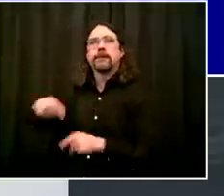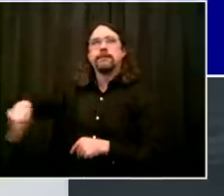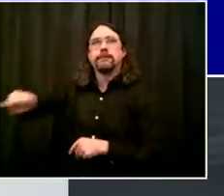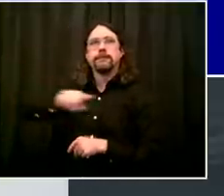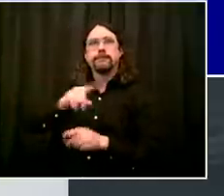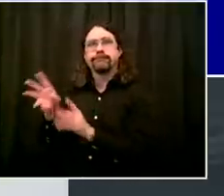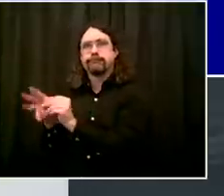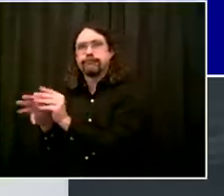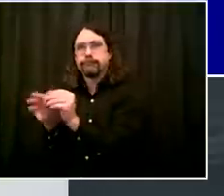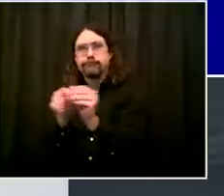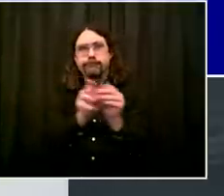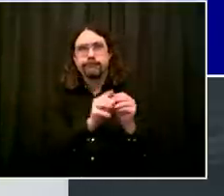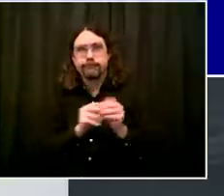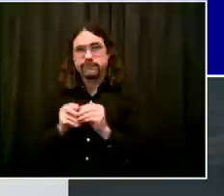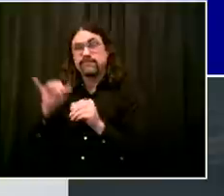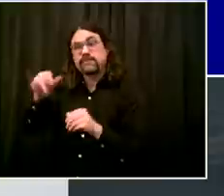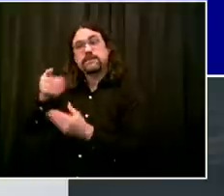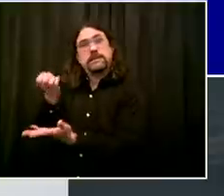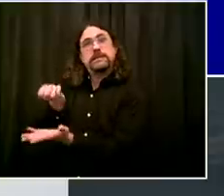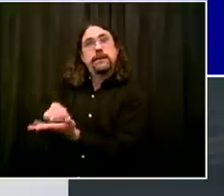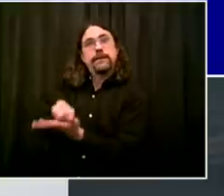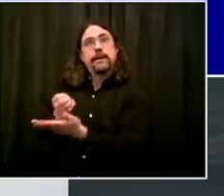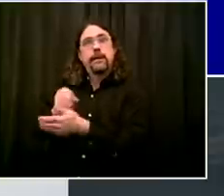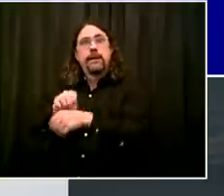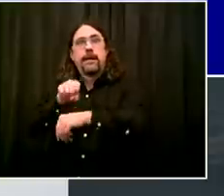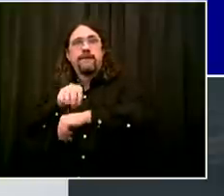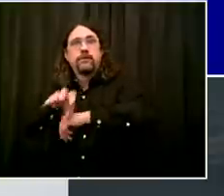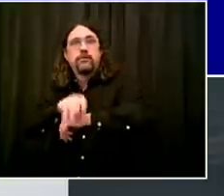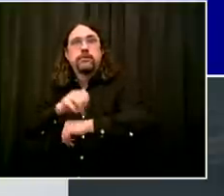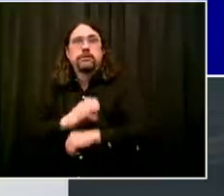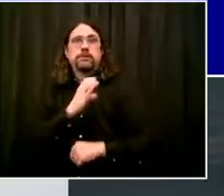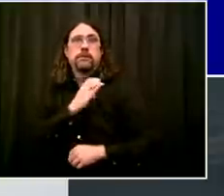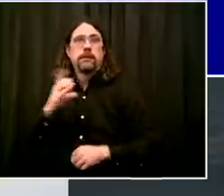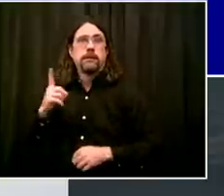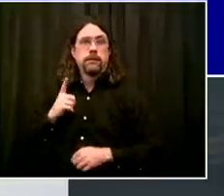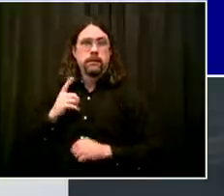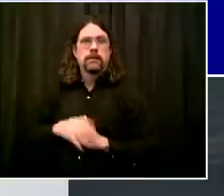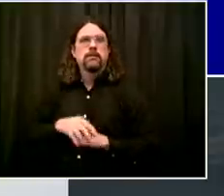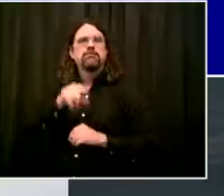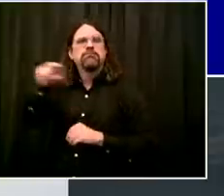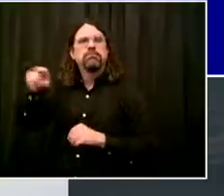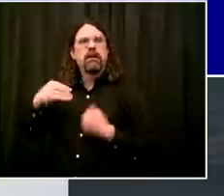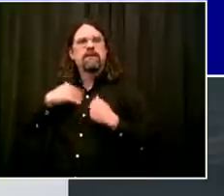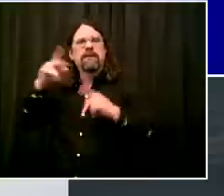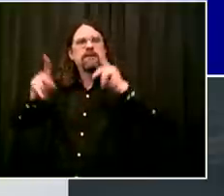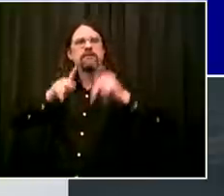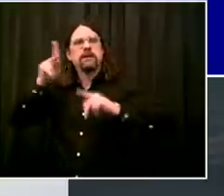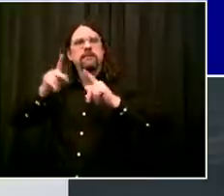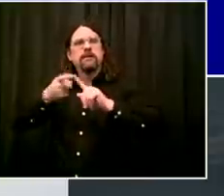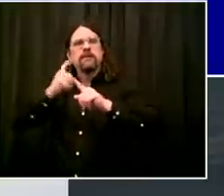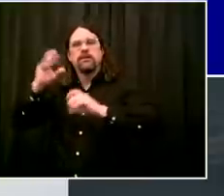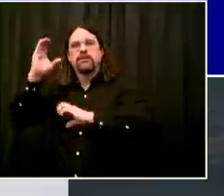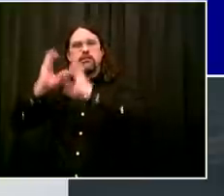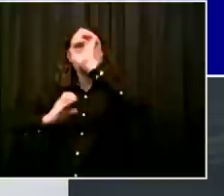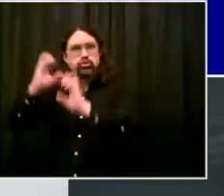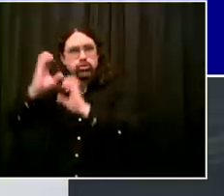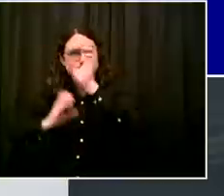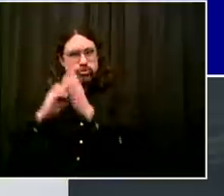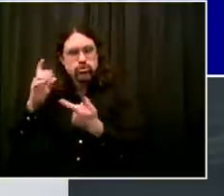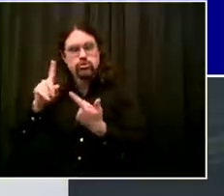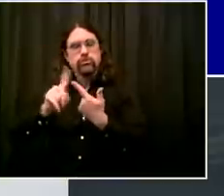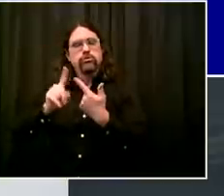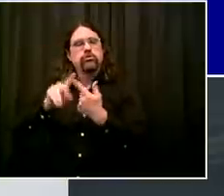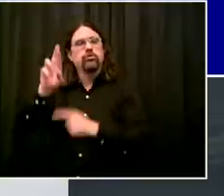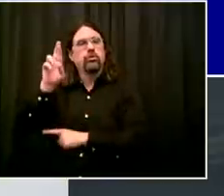construction, real estate and infrastructure. So many people who will be central to the restart of our